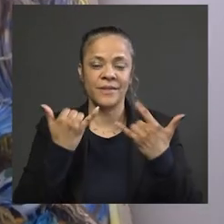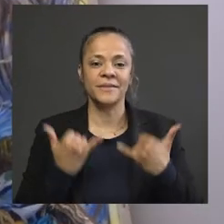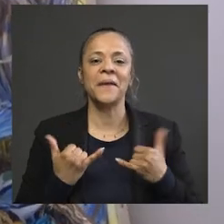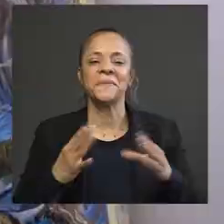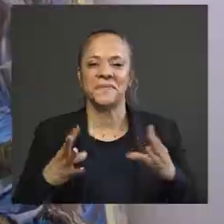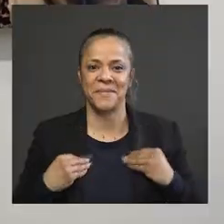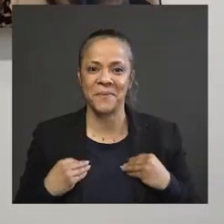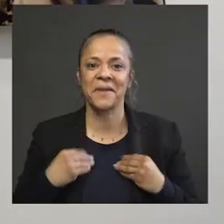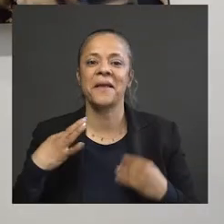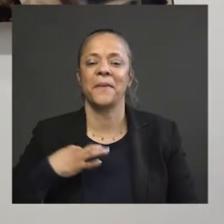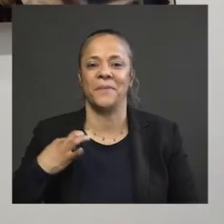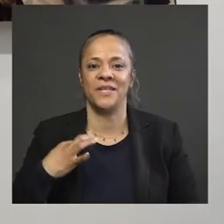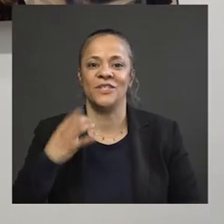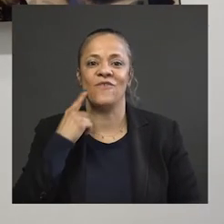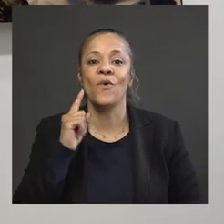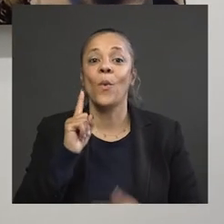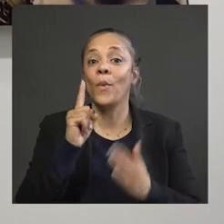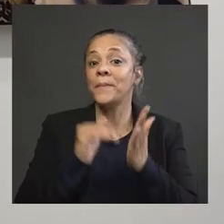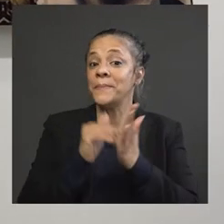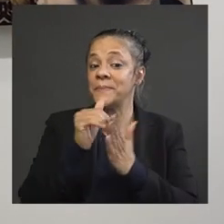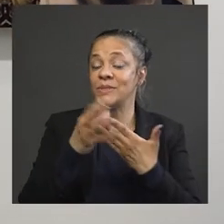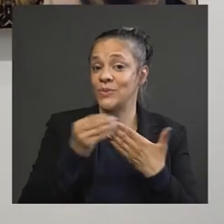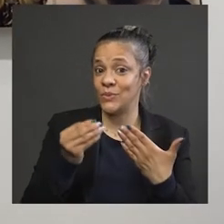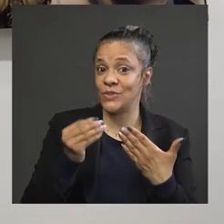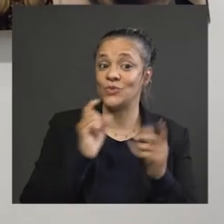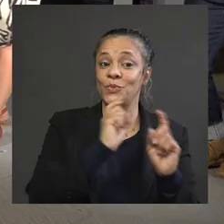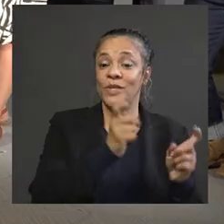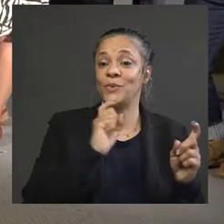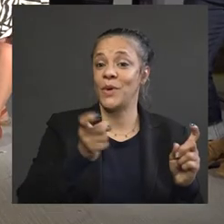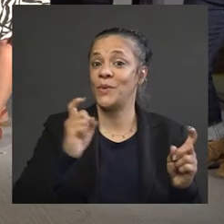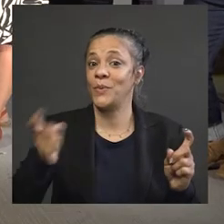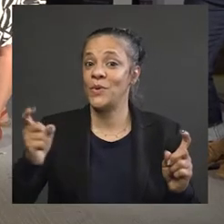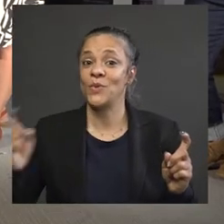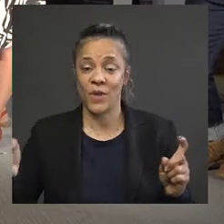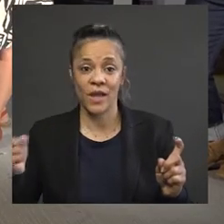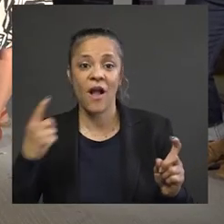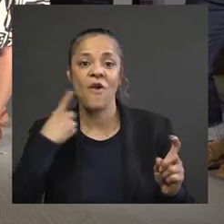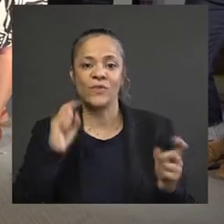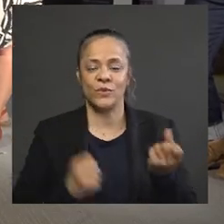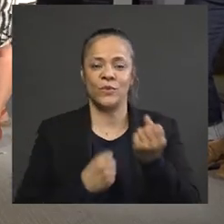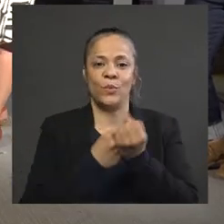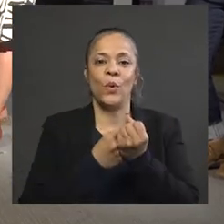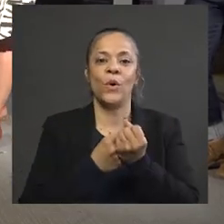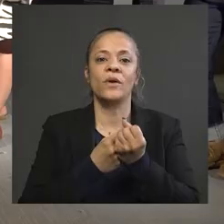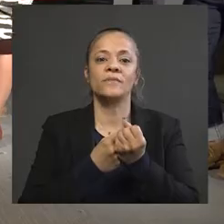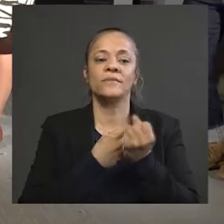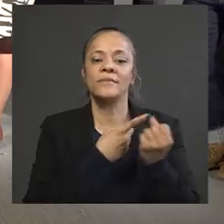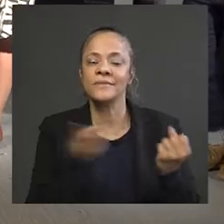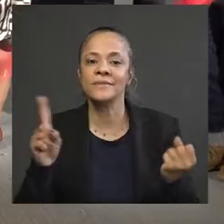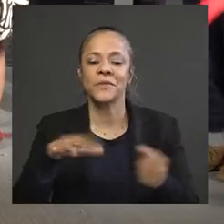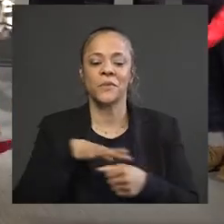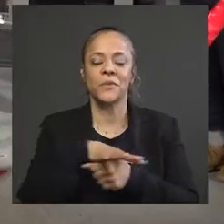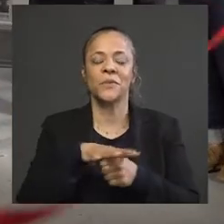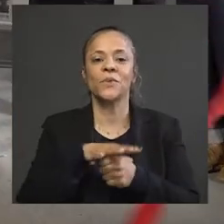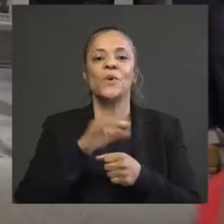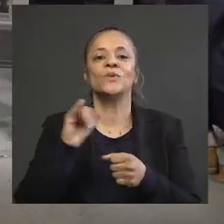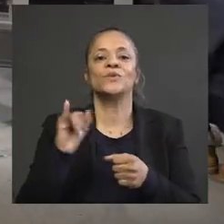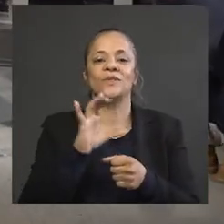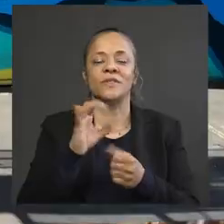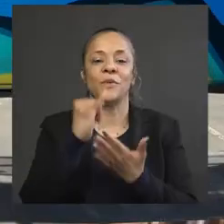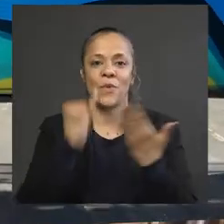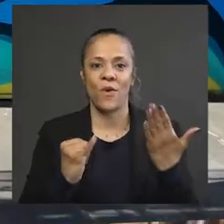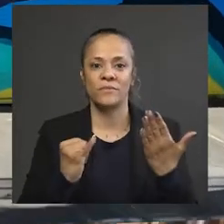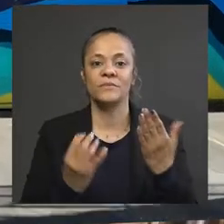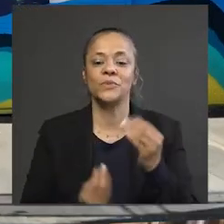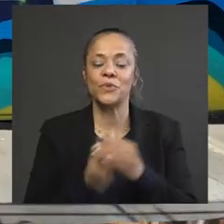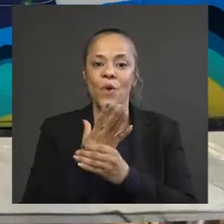accepting applications for nearly one million dollars in grants to provide meaningful support to help local artists throughout Jersey City grow and thrive.